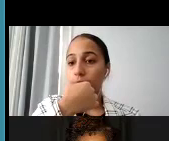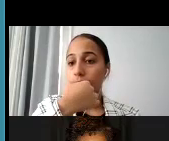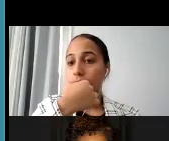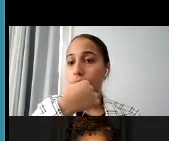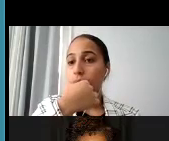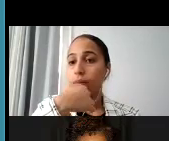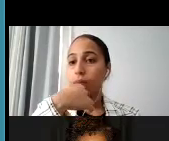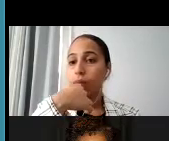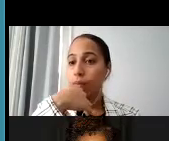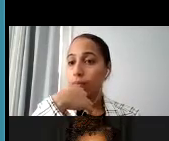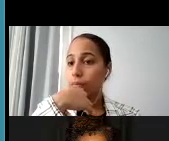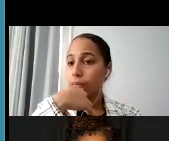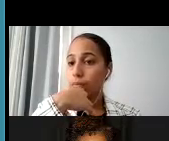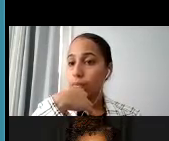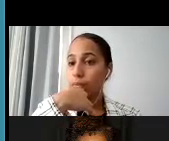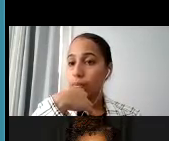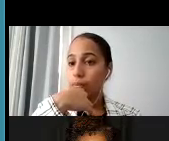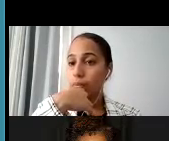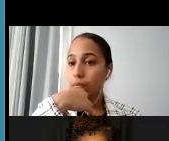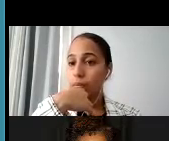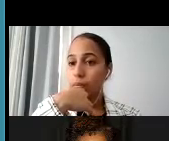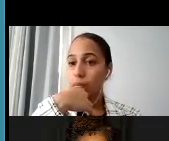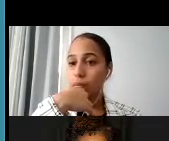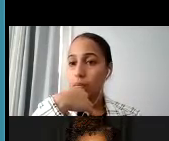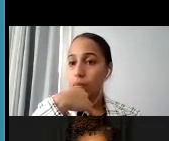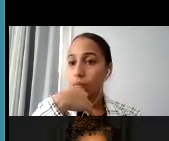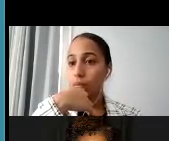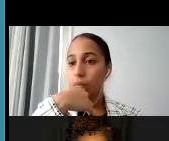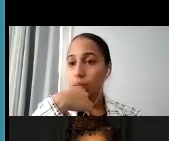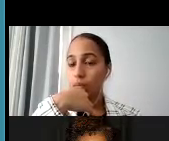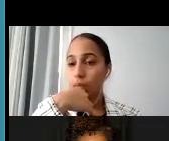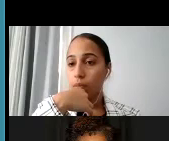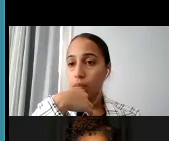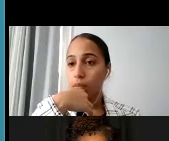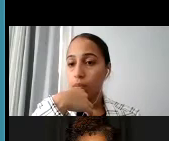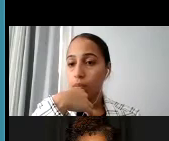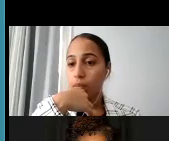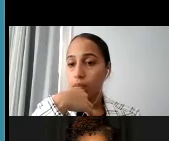racial